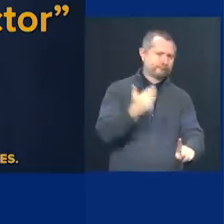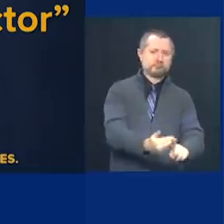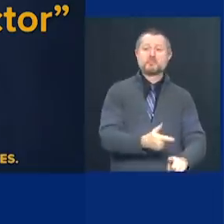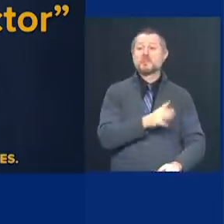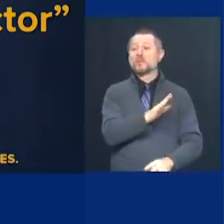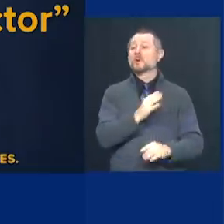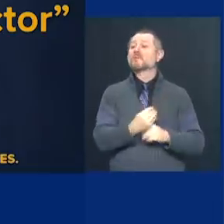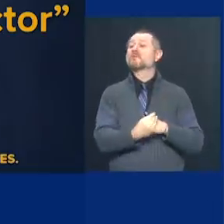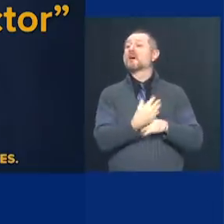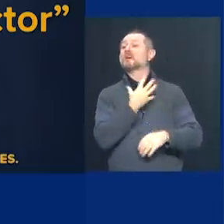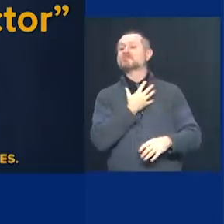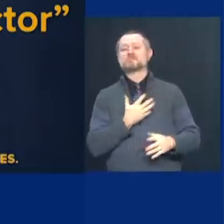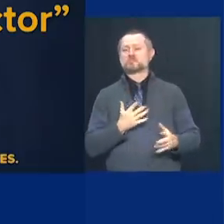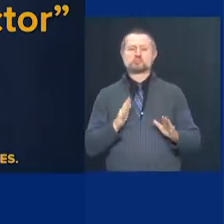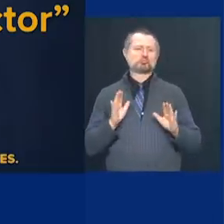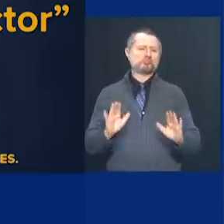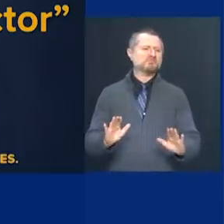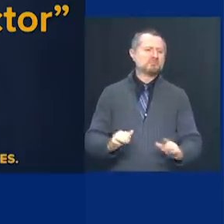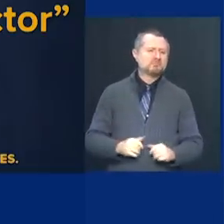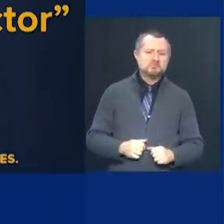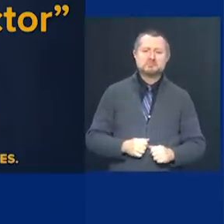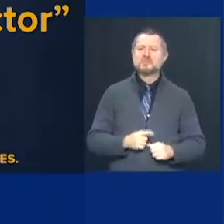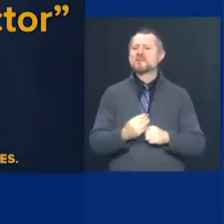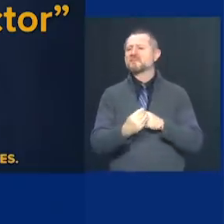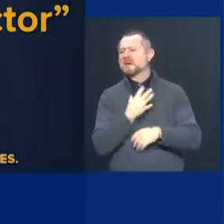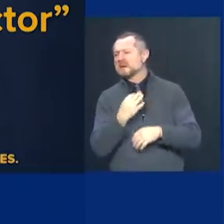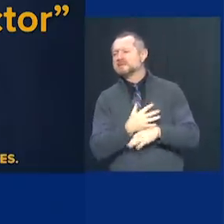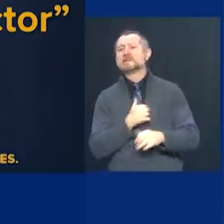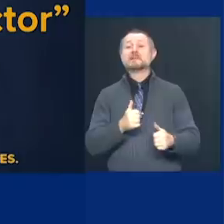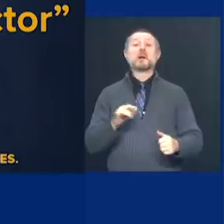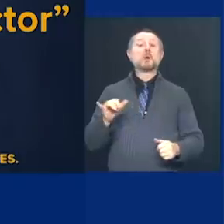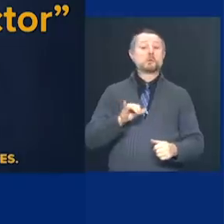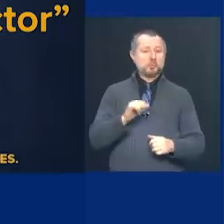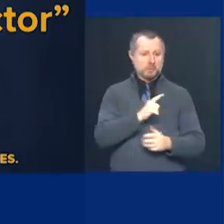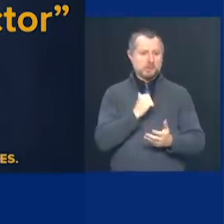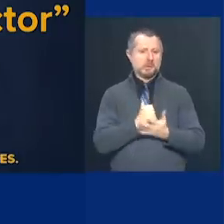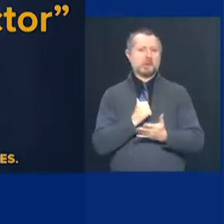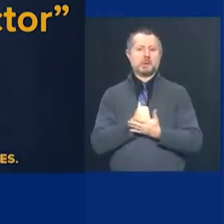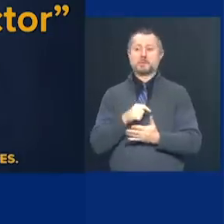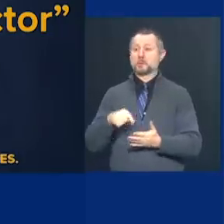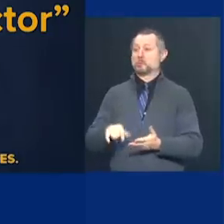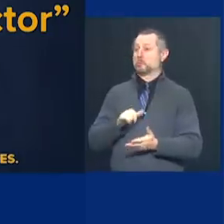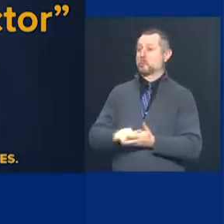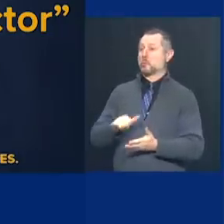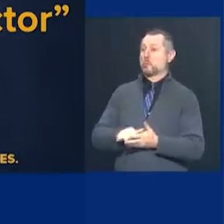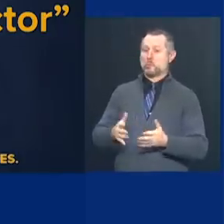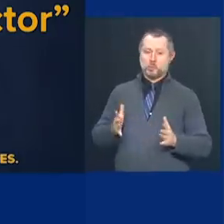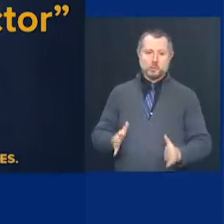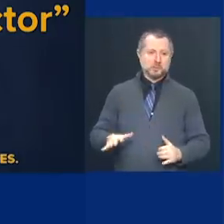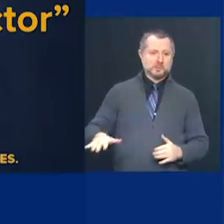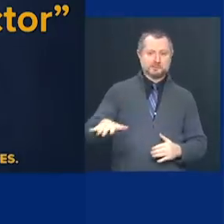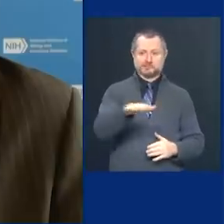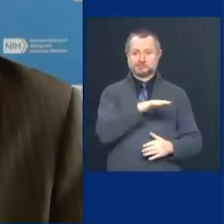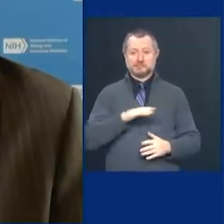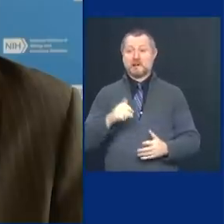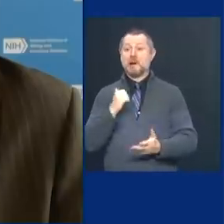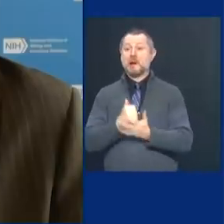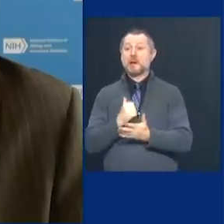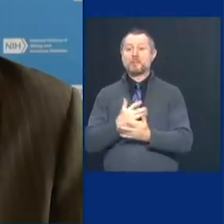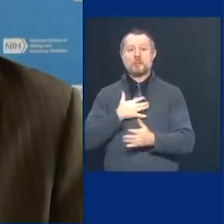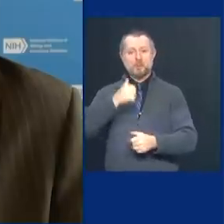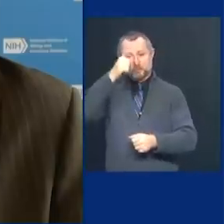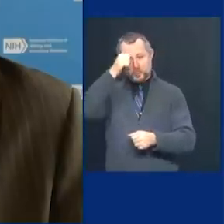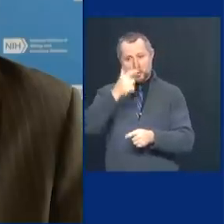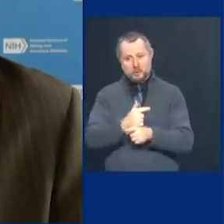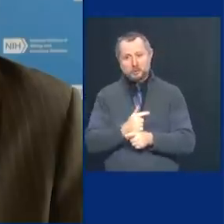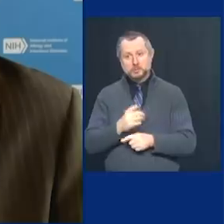and great guidance. He was also very helpful to New Yorkers on a personal level. He was very helpful to my brother, Chris, when he got COVID early